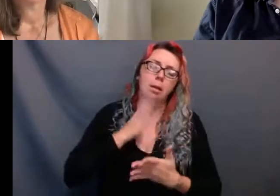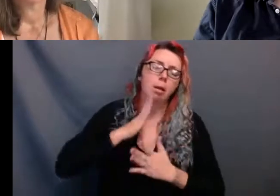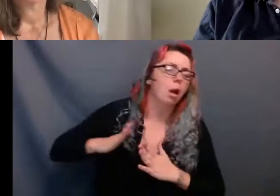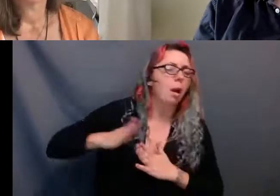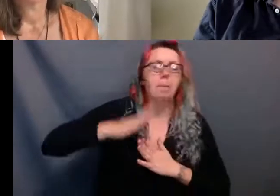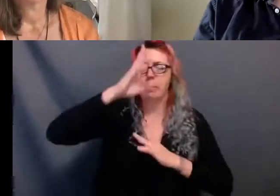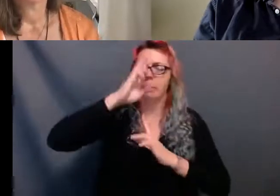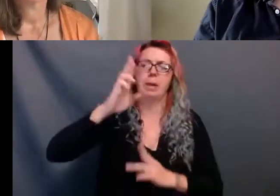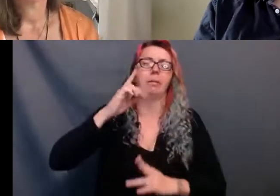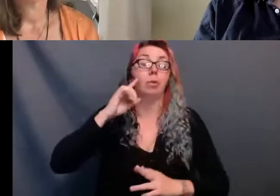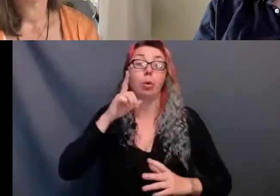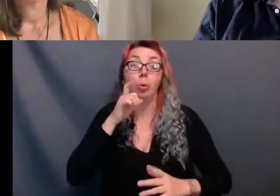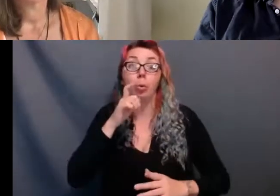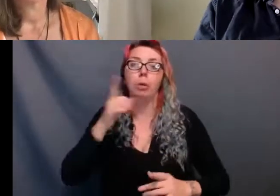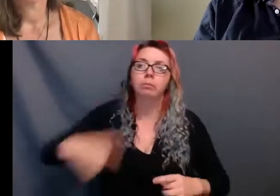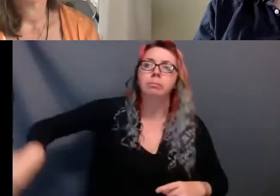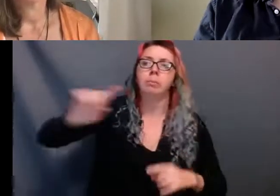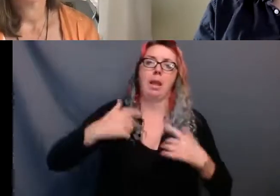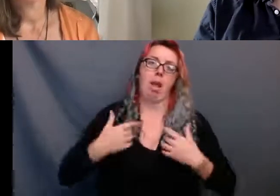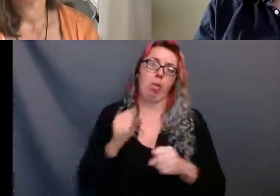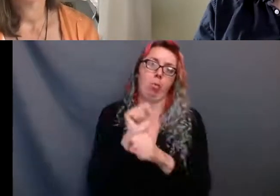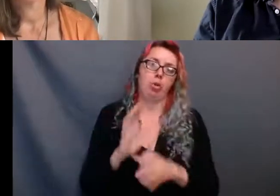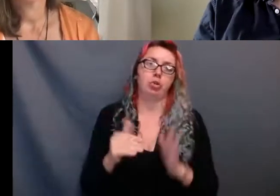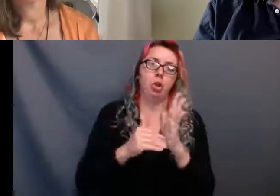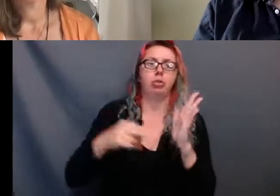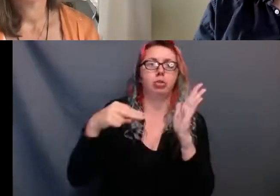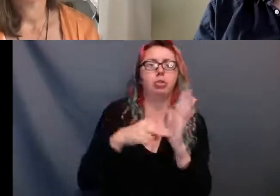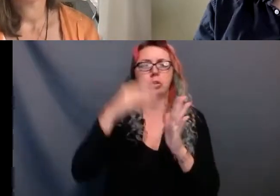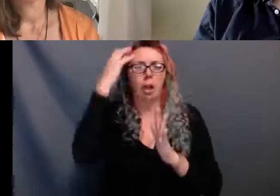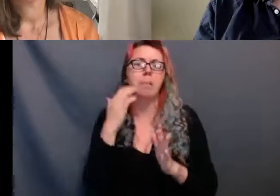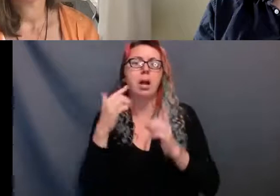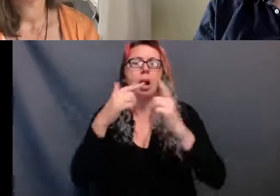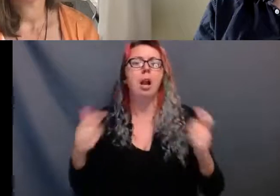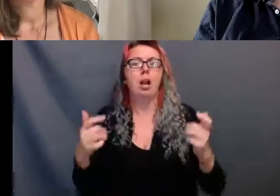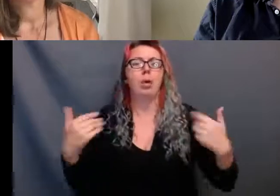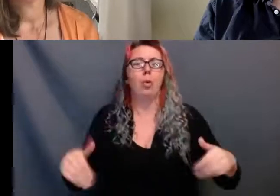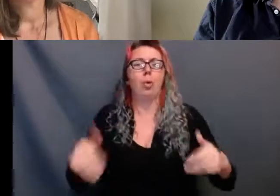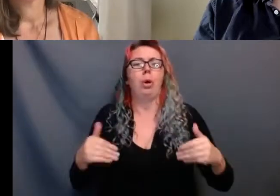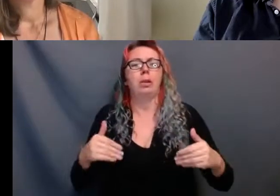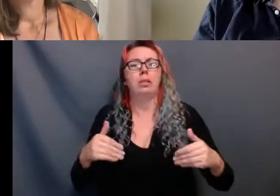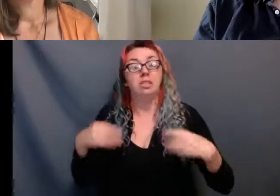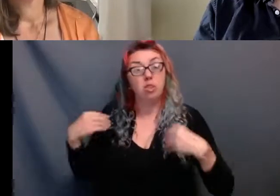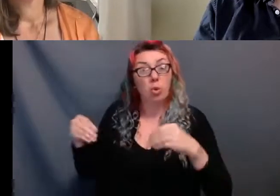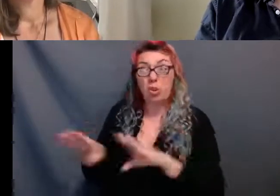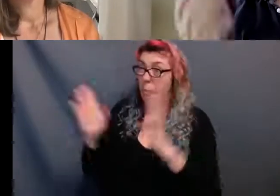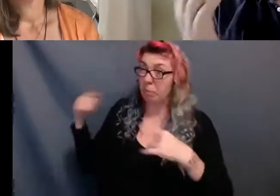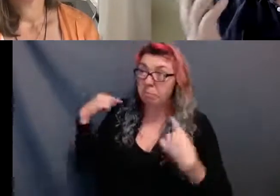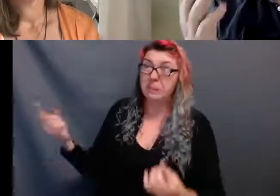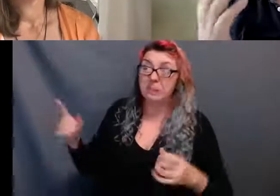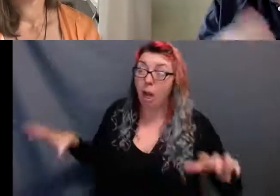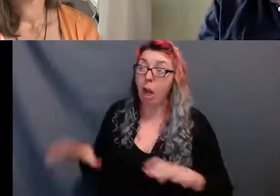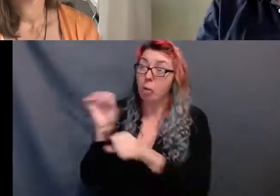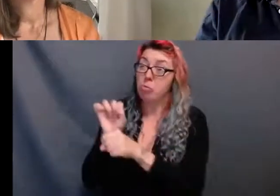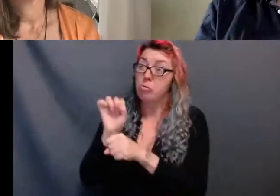frontline workers and health workers who've been battling this pandemic directly and supporting us all with their work. Cooks